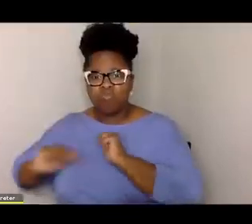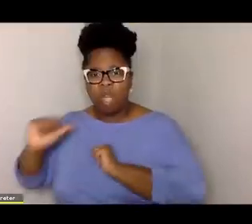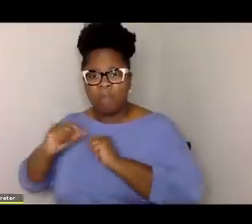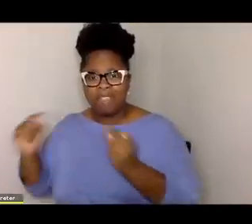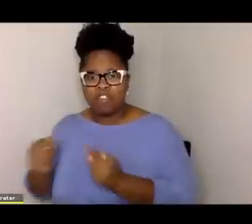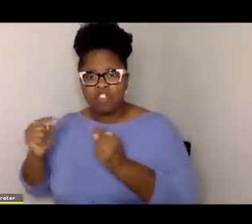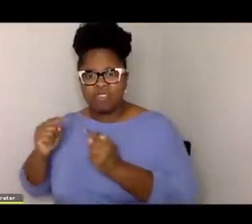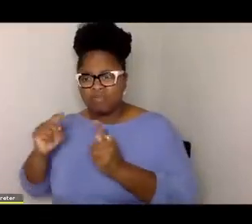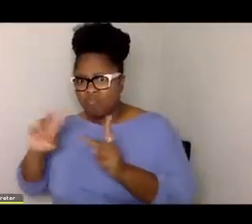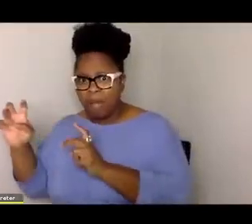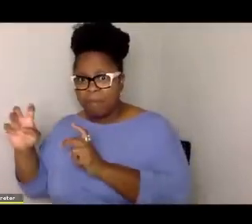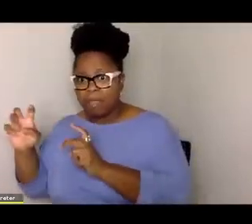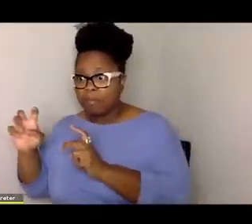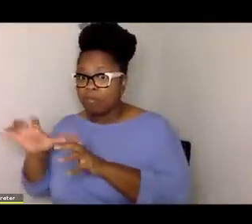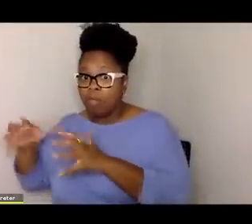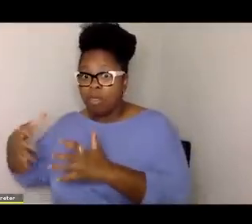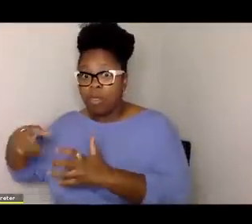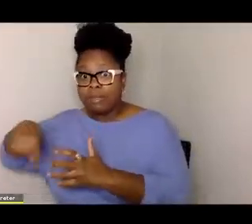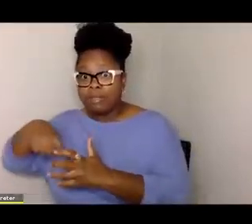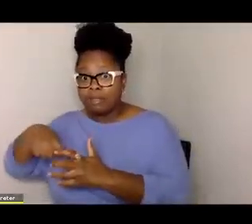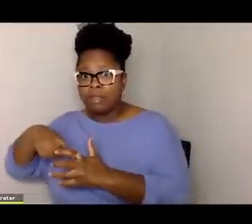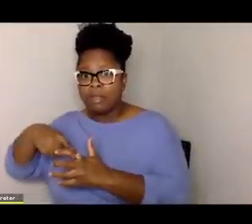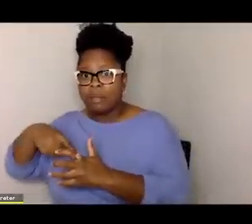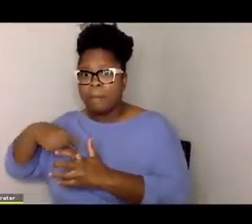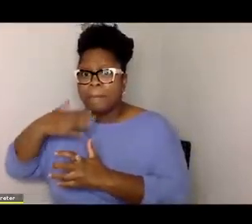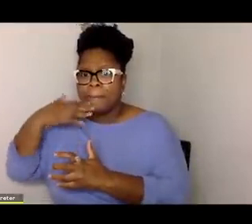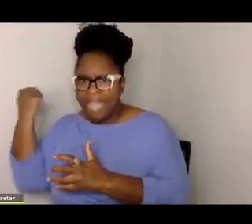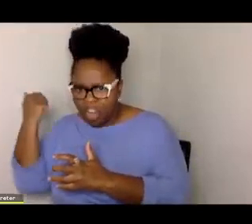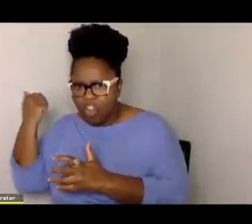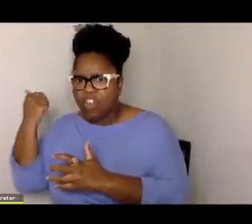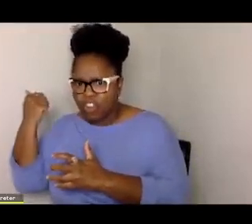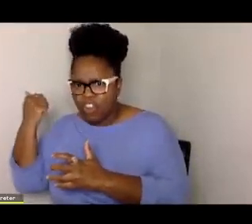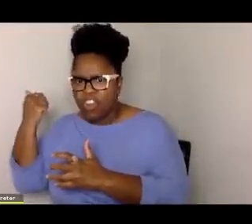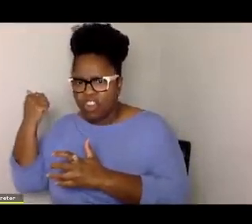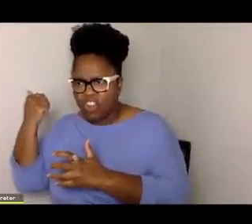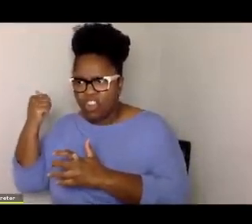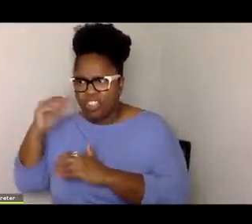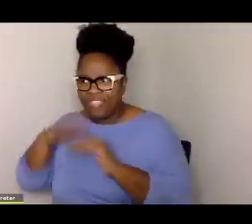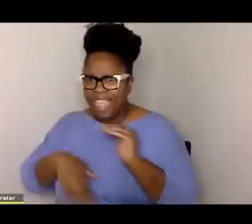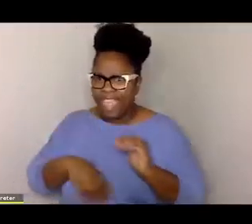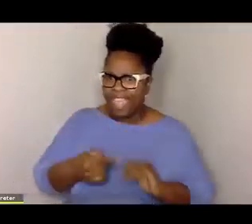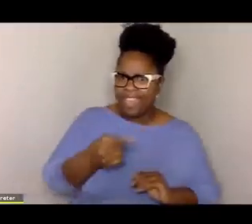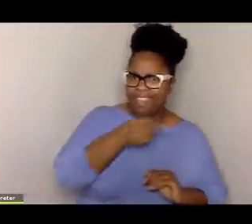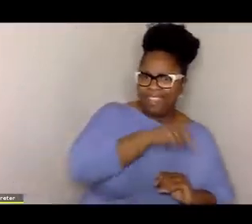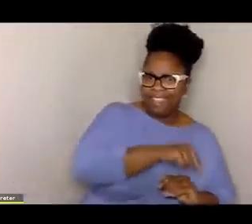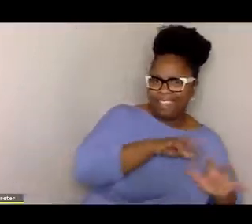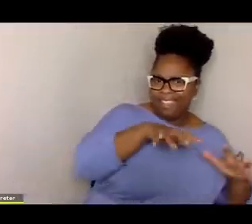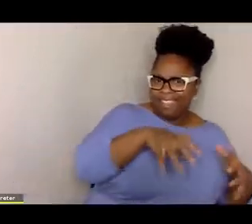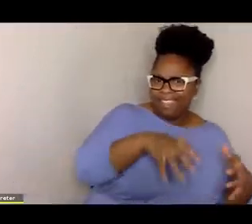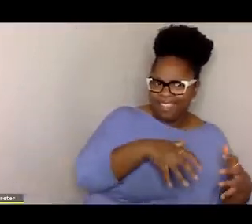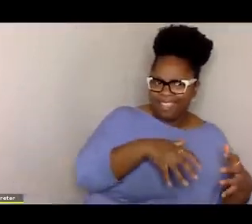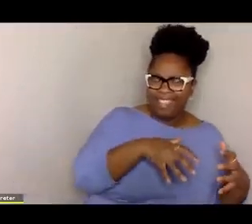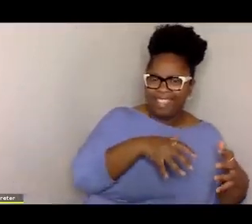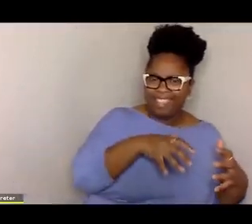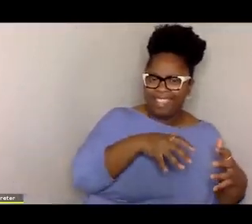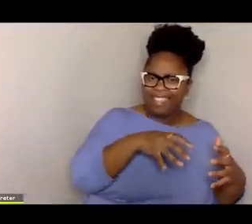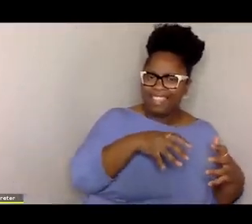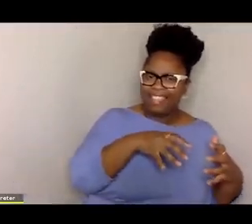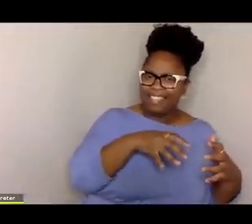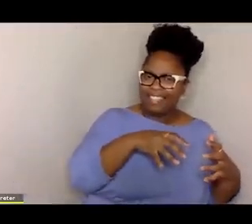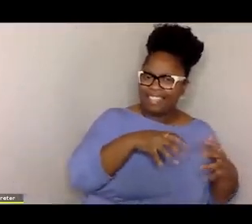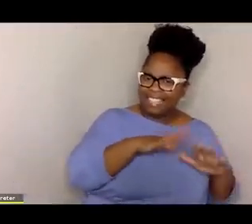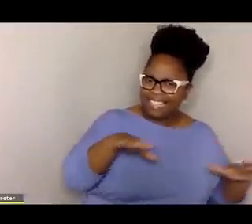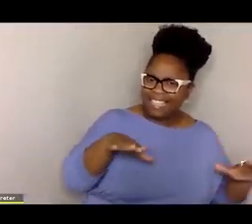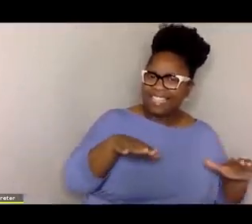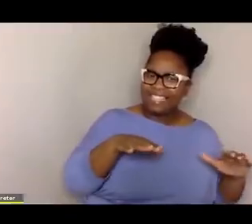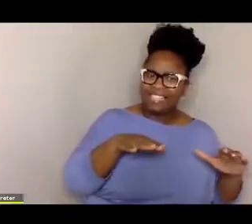of adversity. Those kids do better than the, you know, than the kids who